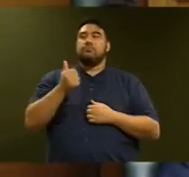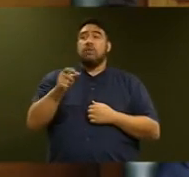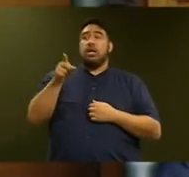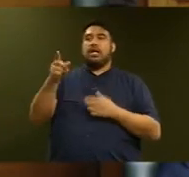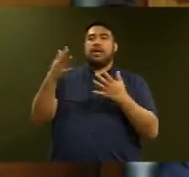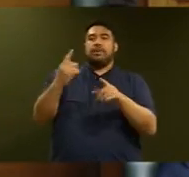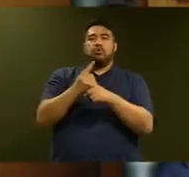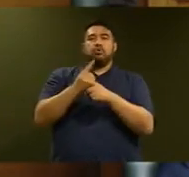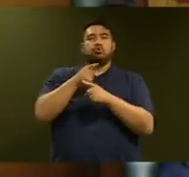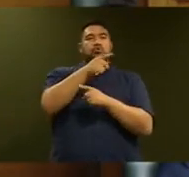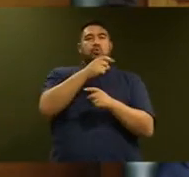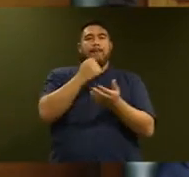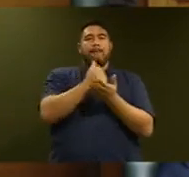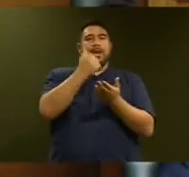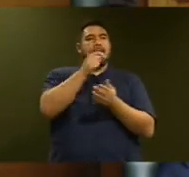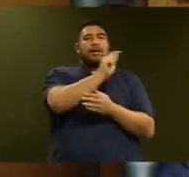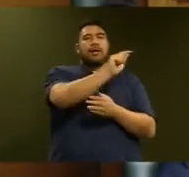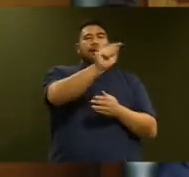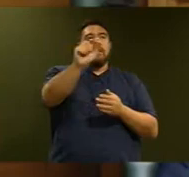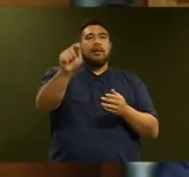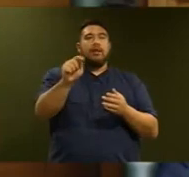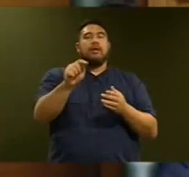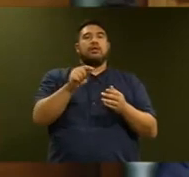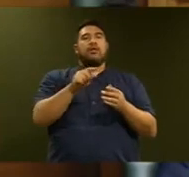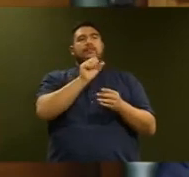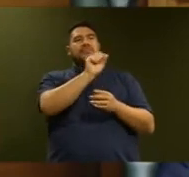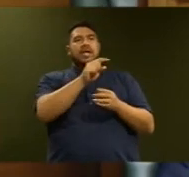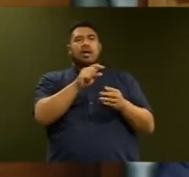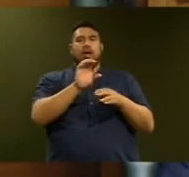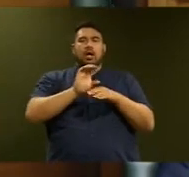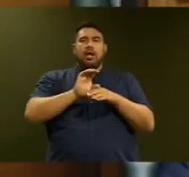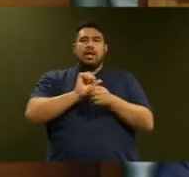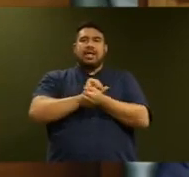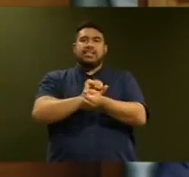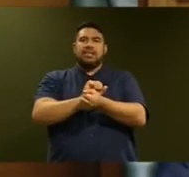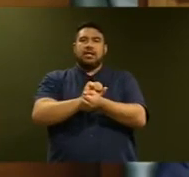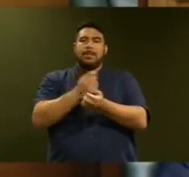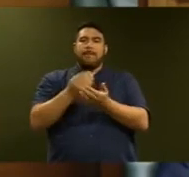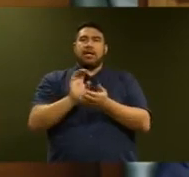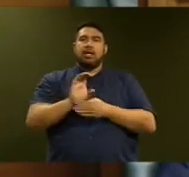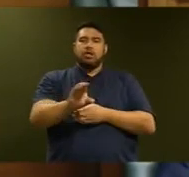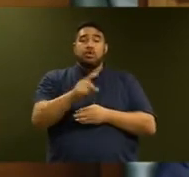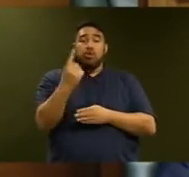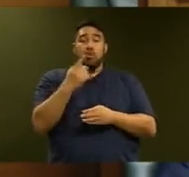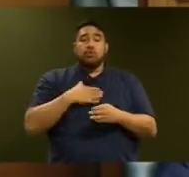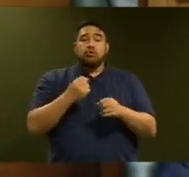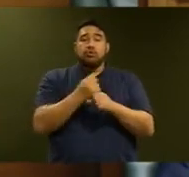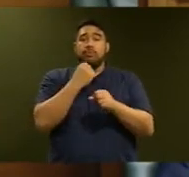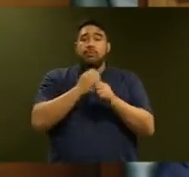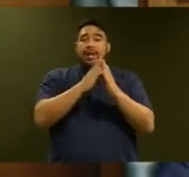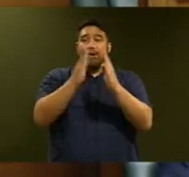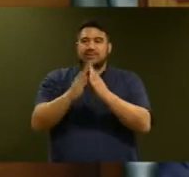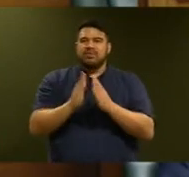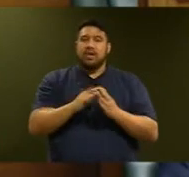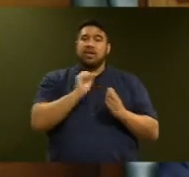lending criteria to make it easier for property developers and buyers of KiwiBuild to borrow, what was the